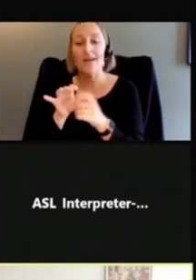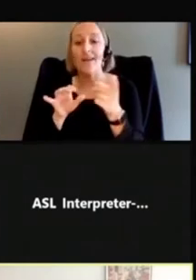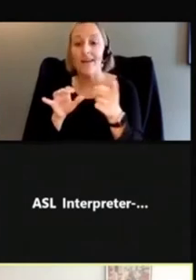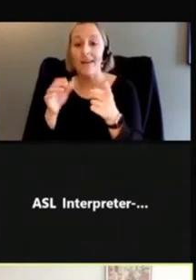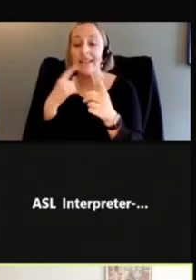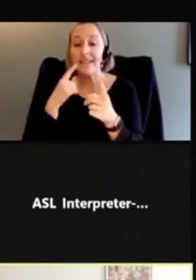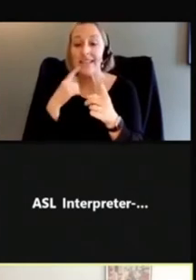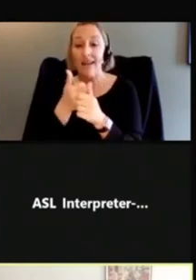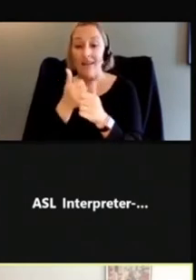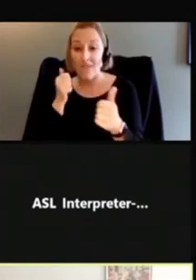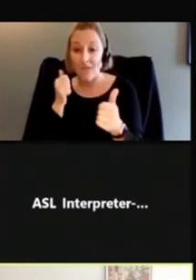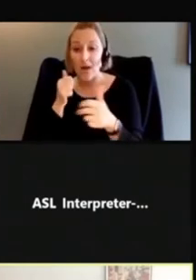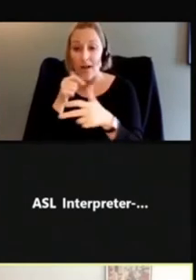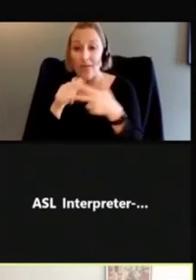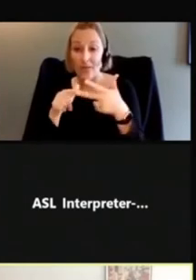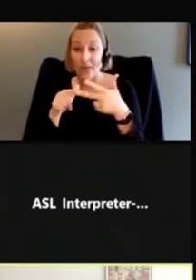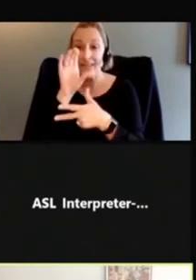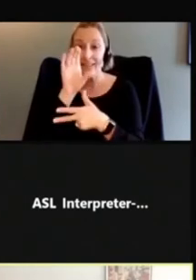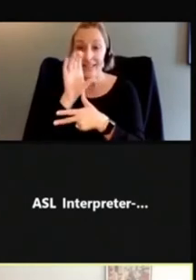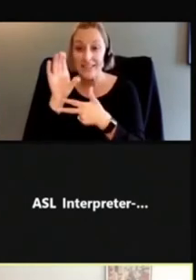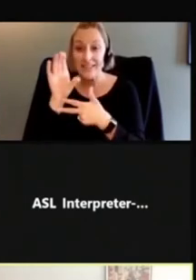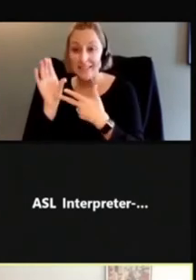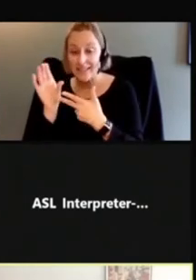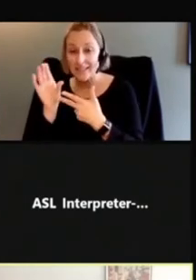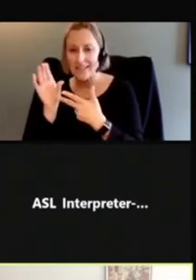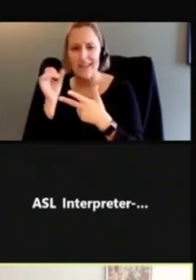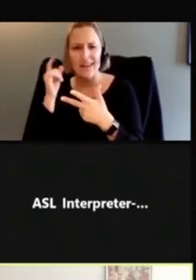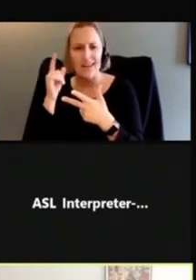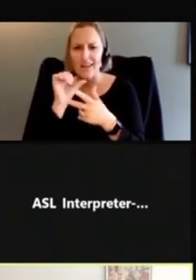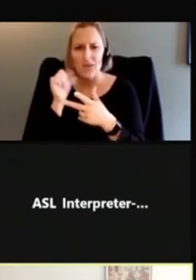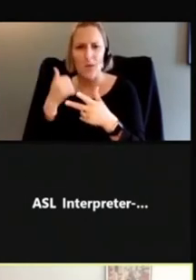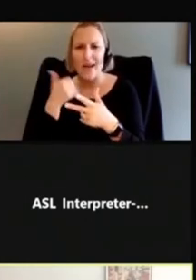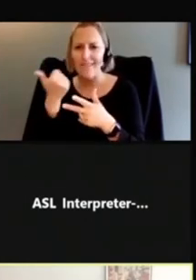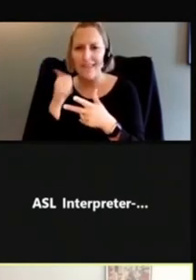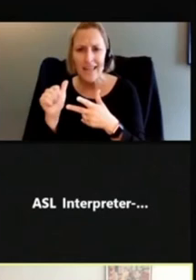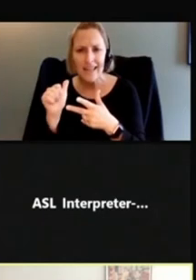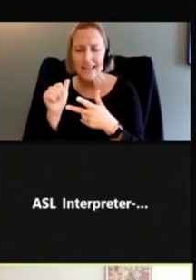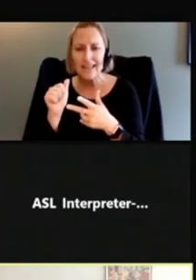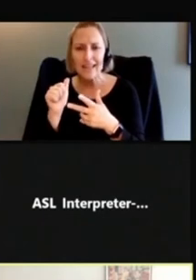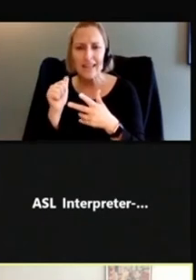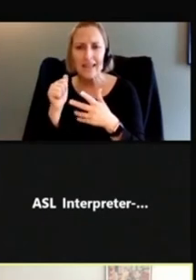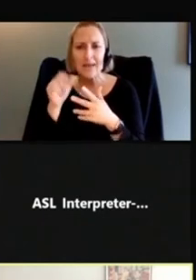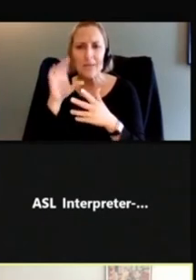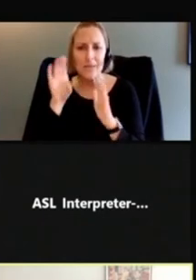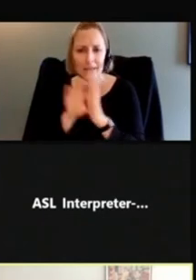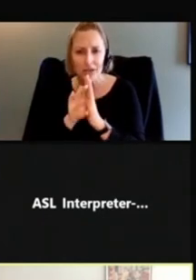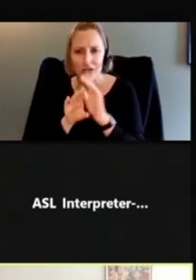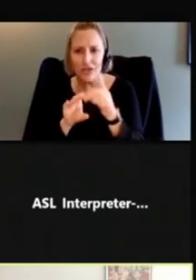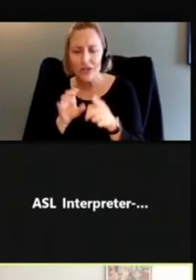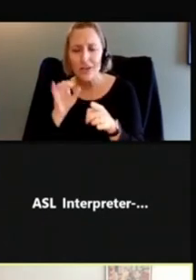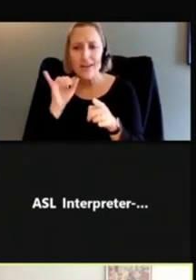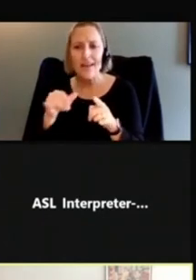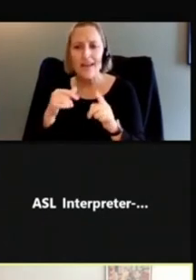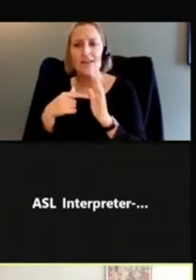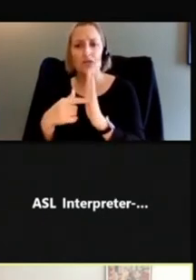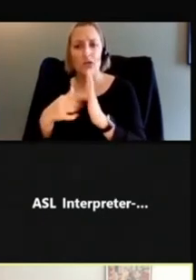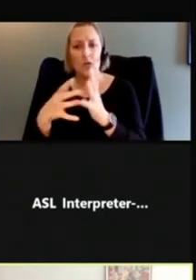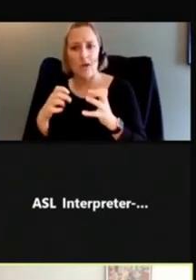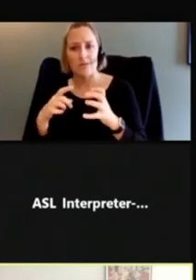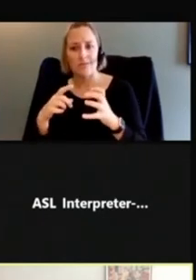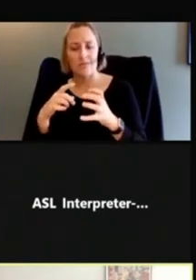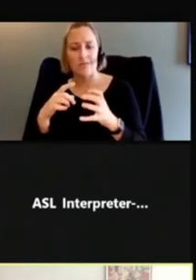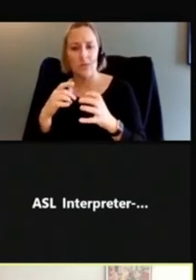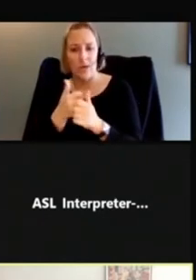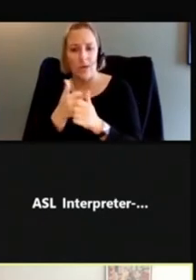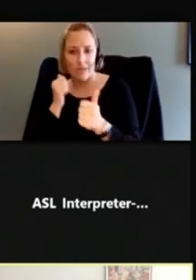C's in the heading, there's no symbol to indicate in the pictogram that these are things you want to avoid, right?